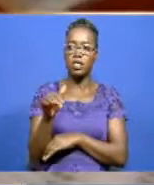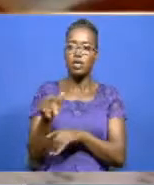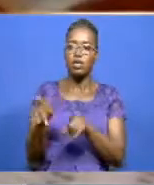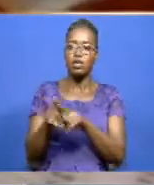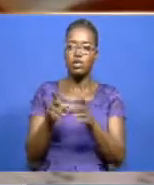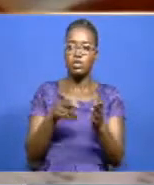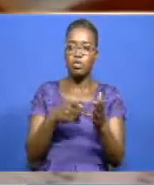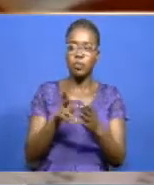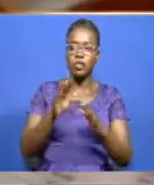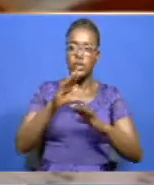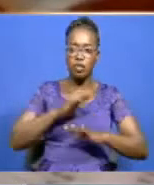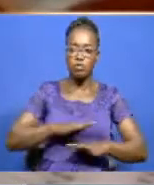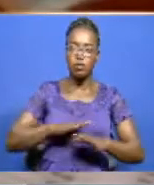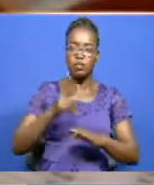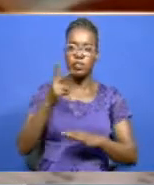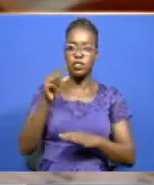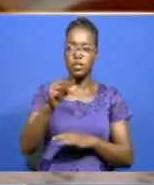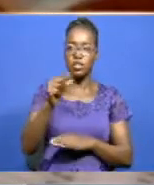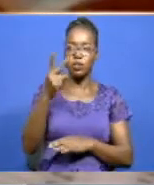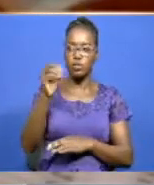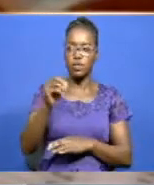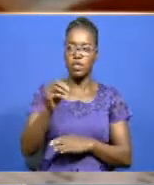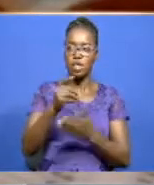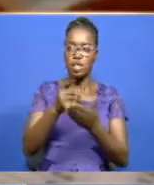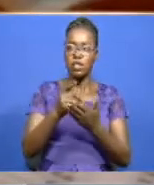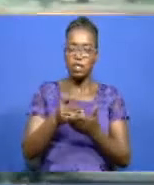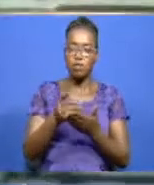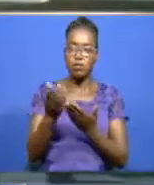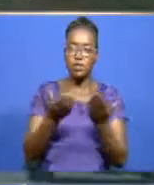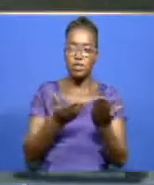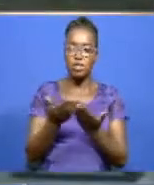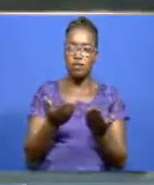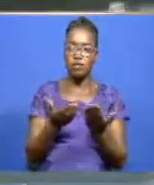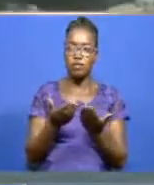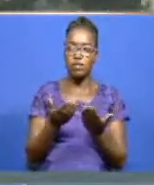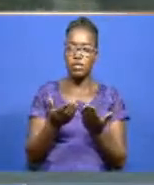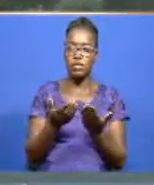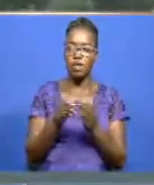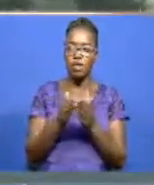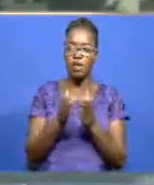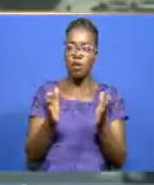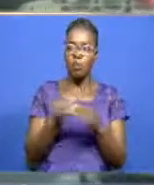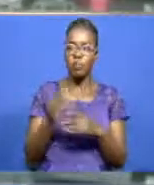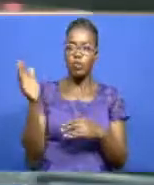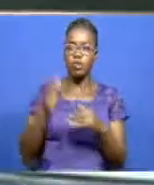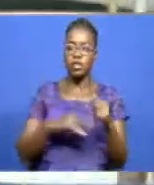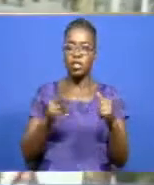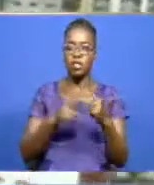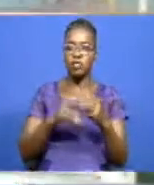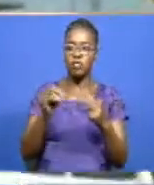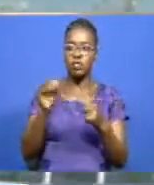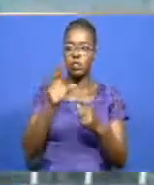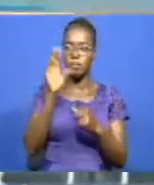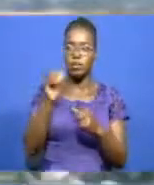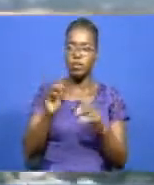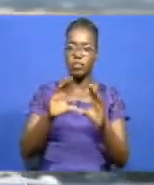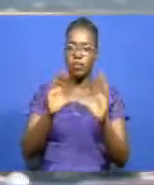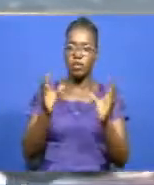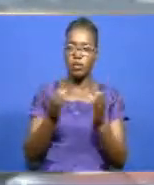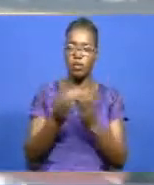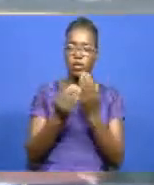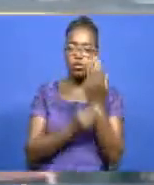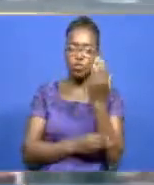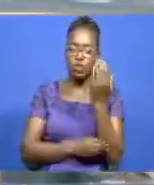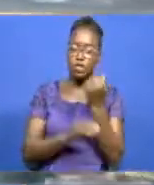payment relief under the G20 Debit Service Suspension Initiative, is open to more than 70% of the world's poorest